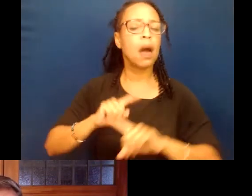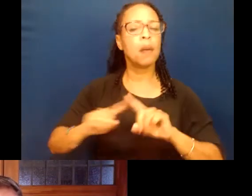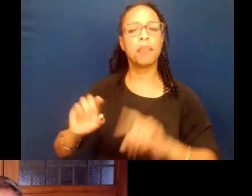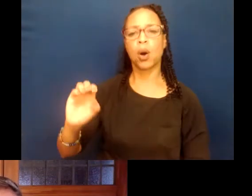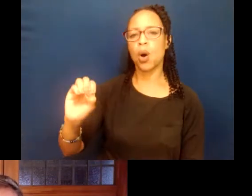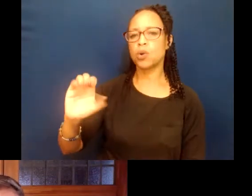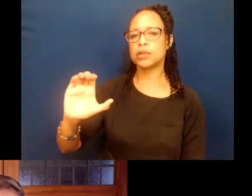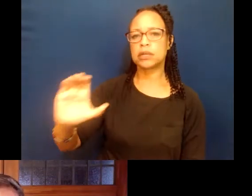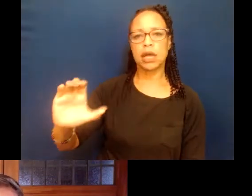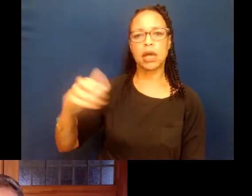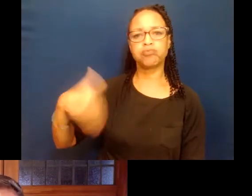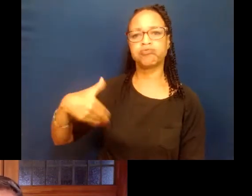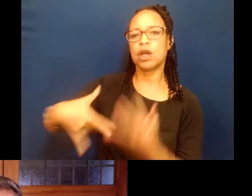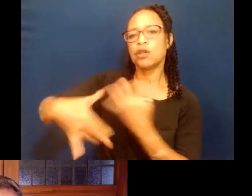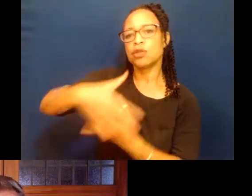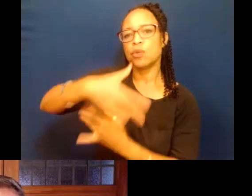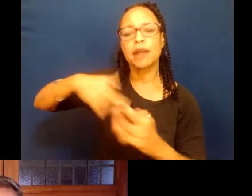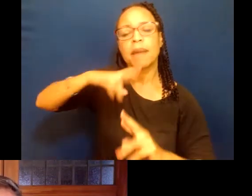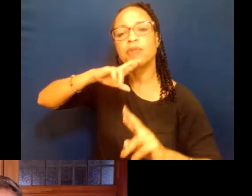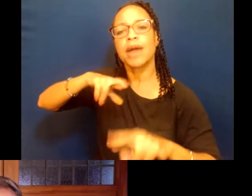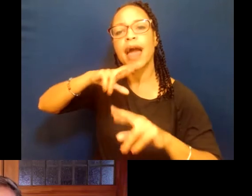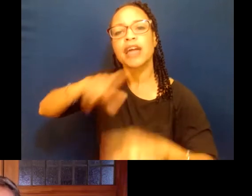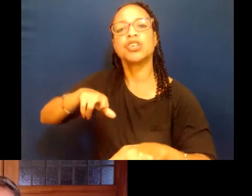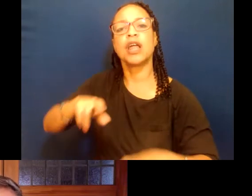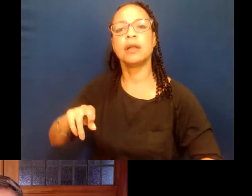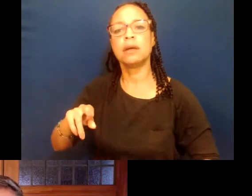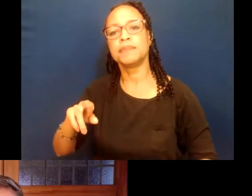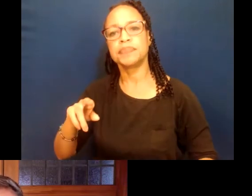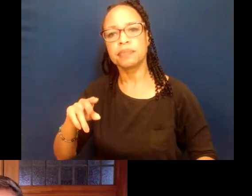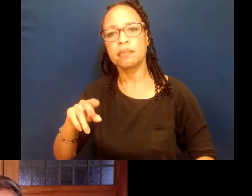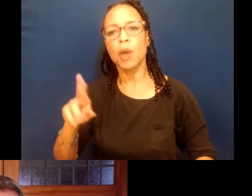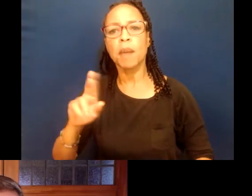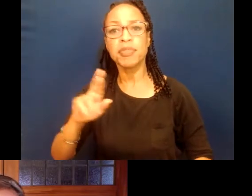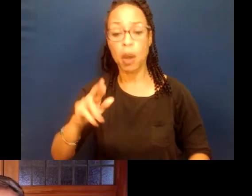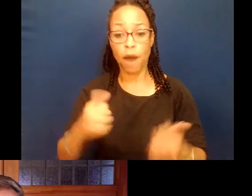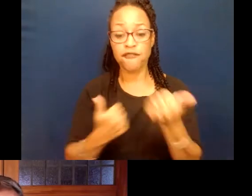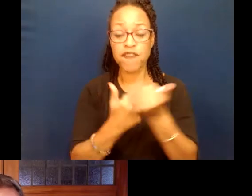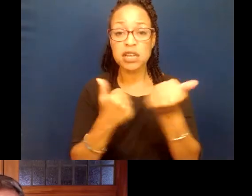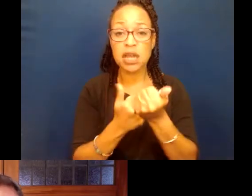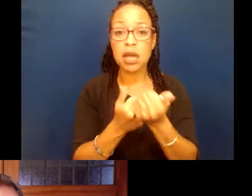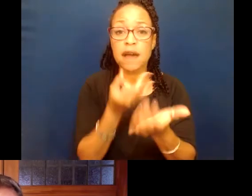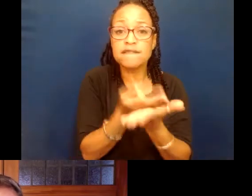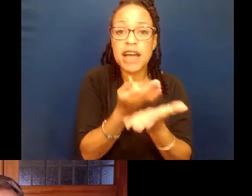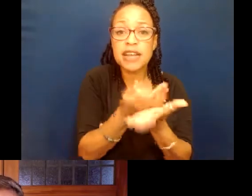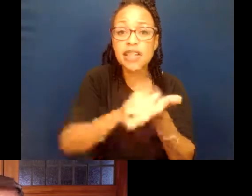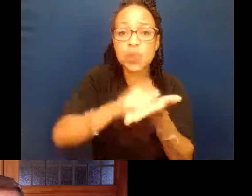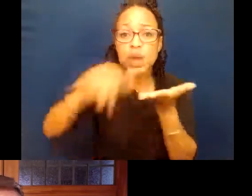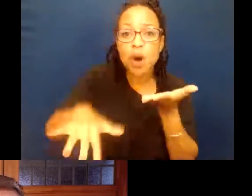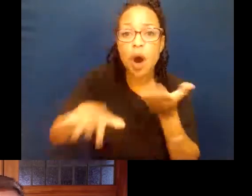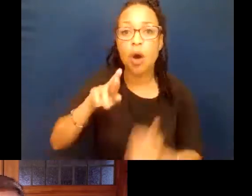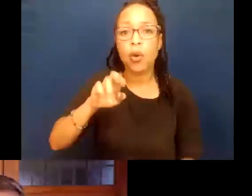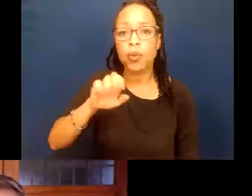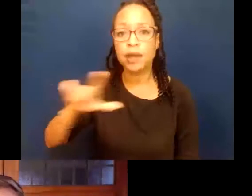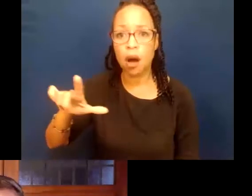by some of the more reactionary Republicans, those that were funding the recall effort, those that are most blatantly opposed to,